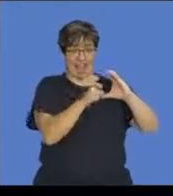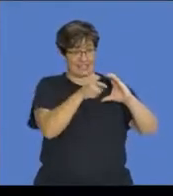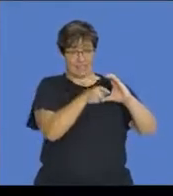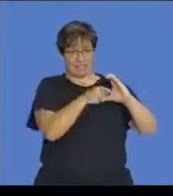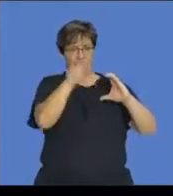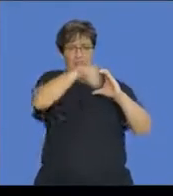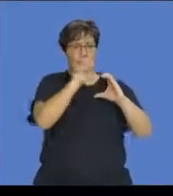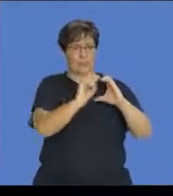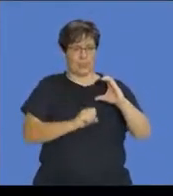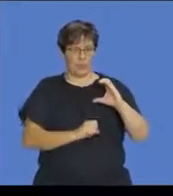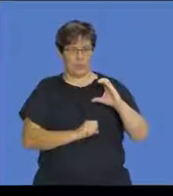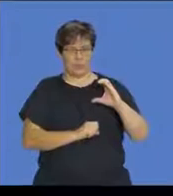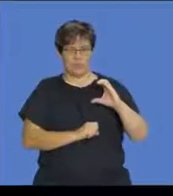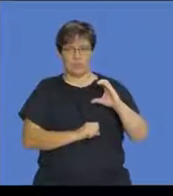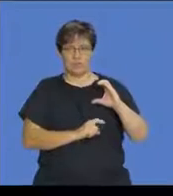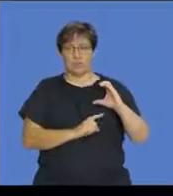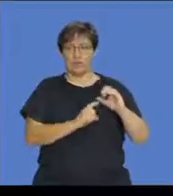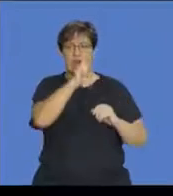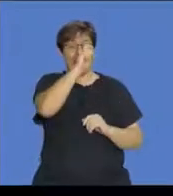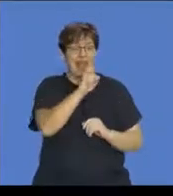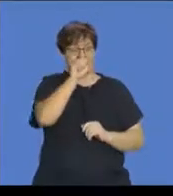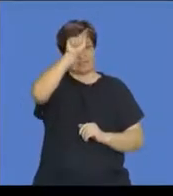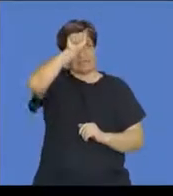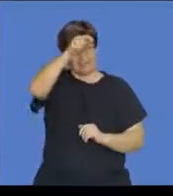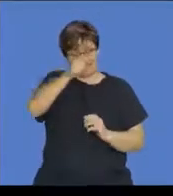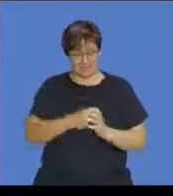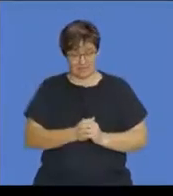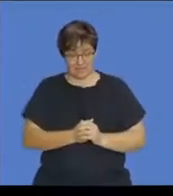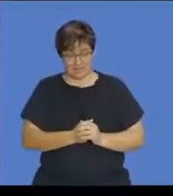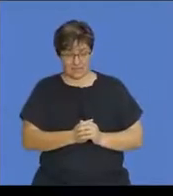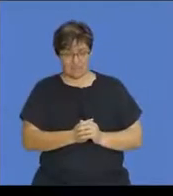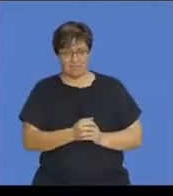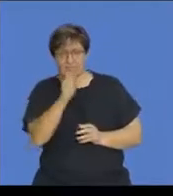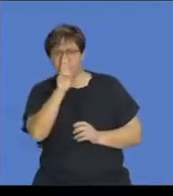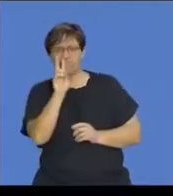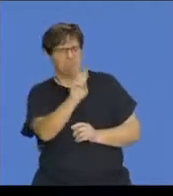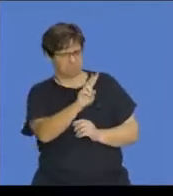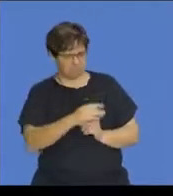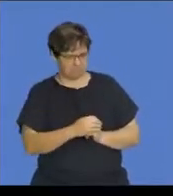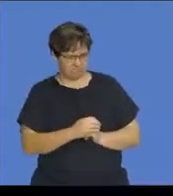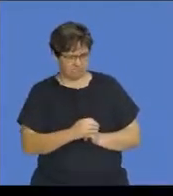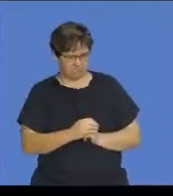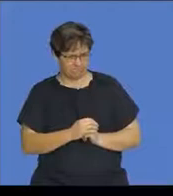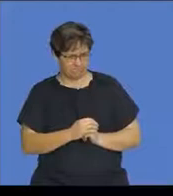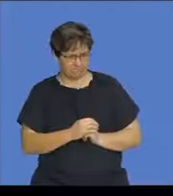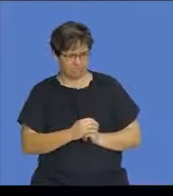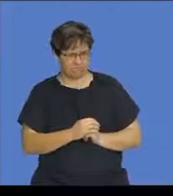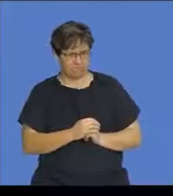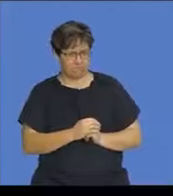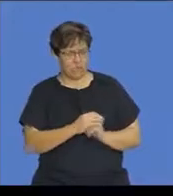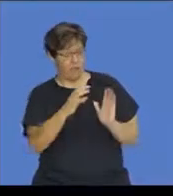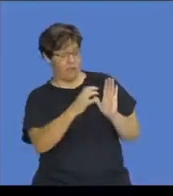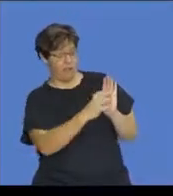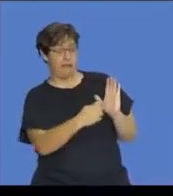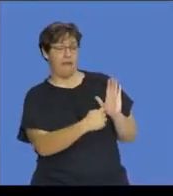X with a little dash or prime on it. So let's have a look at that visually. So in this case,